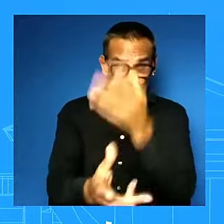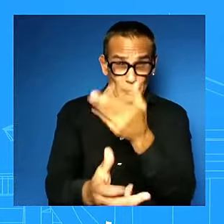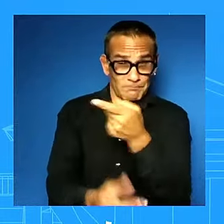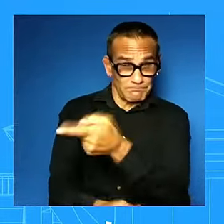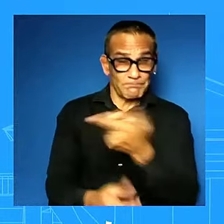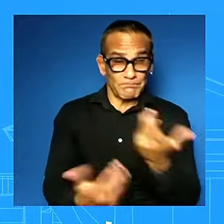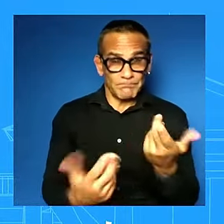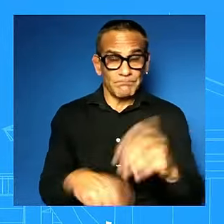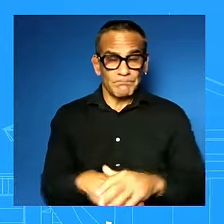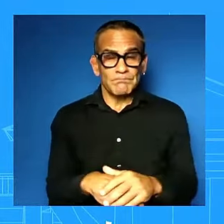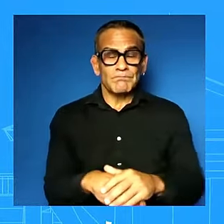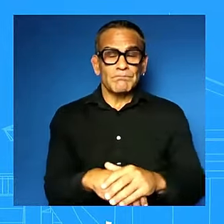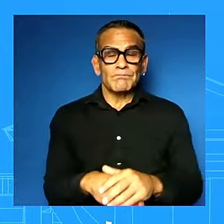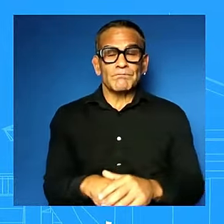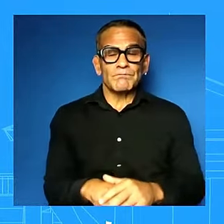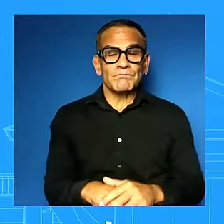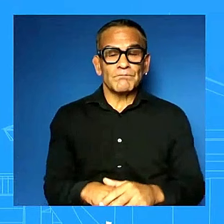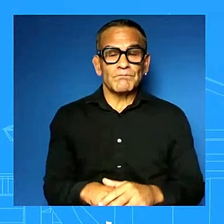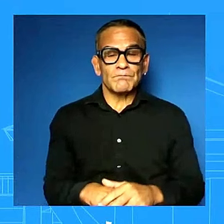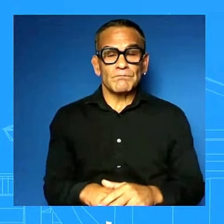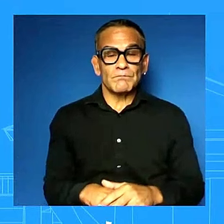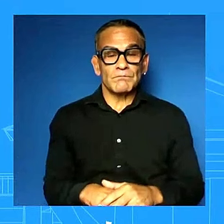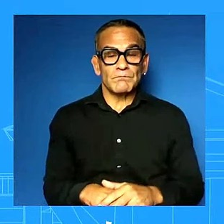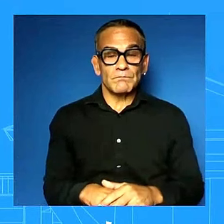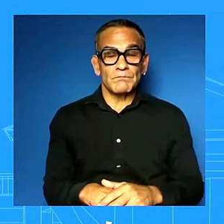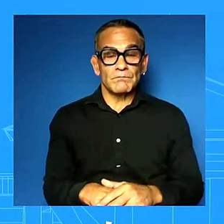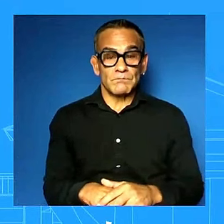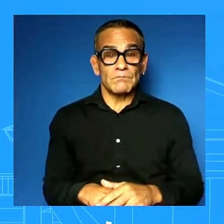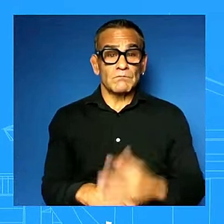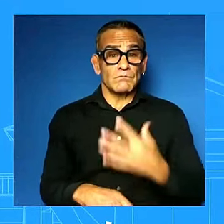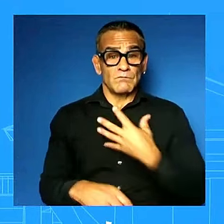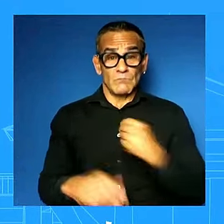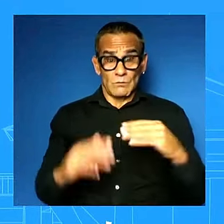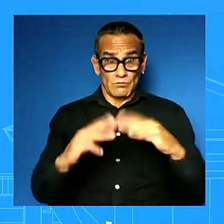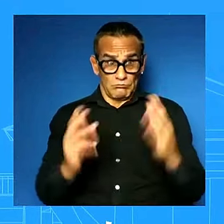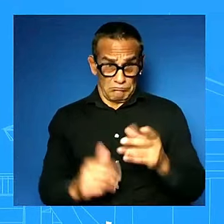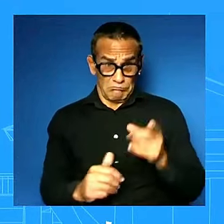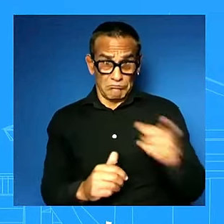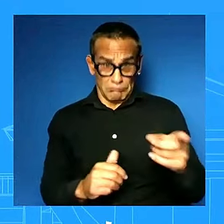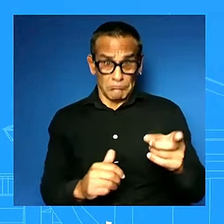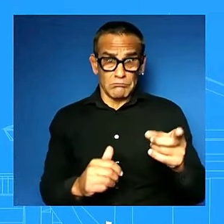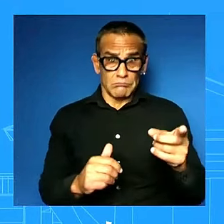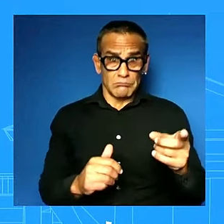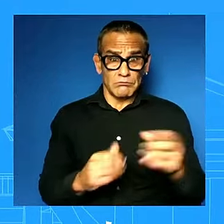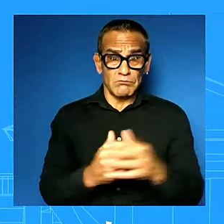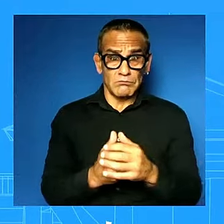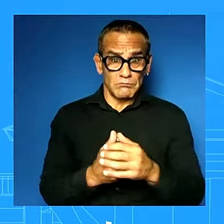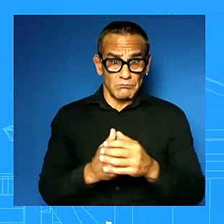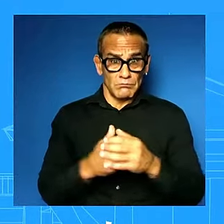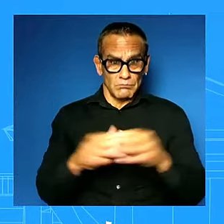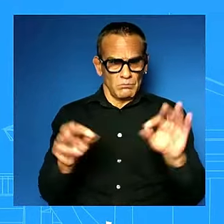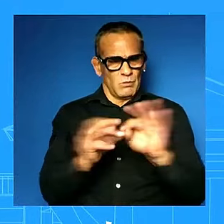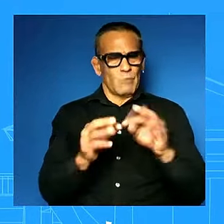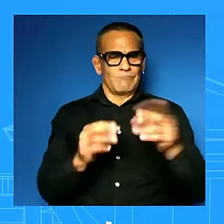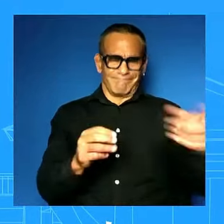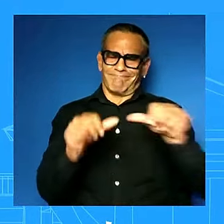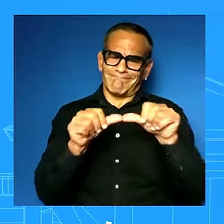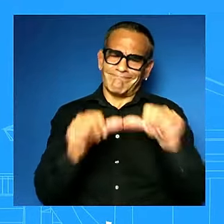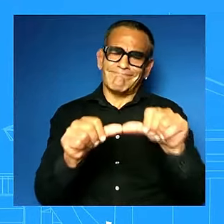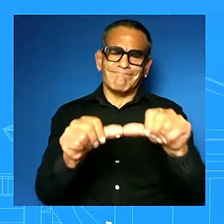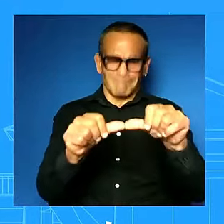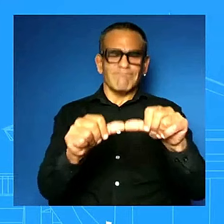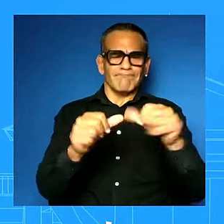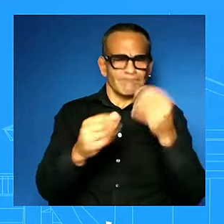maintained that the vice president has had a seat at the table and voice in all major decisions that president biden has made during his term at the debate on tuesday